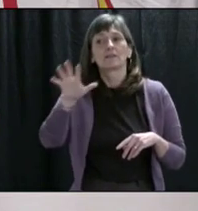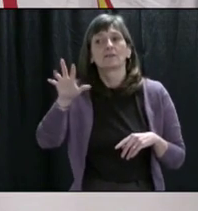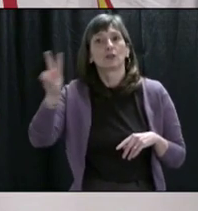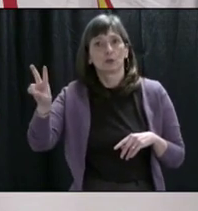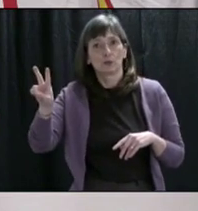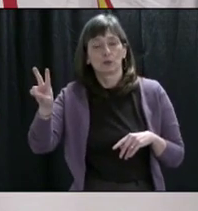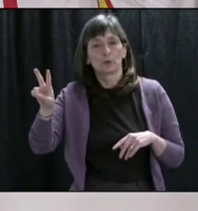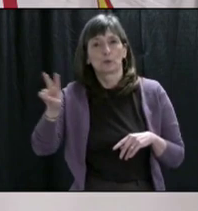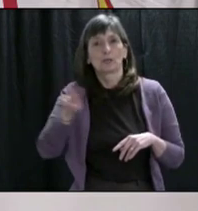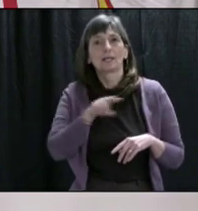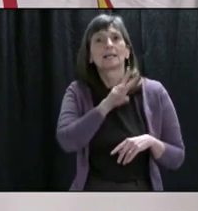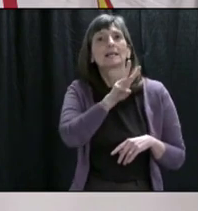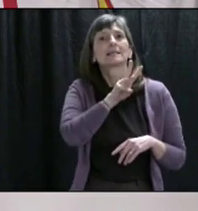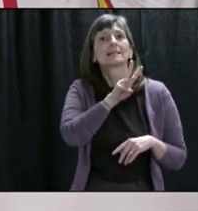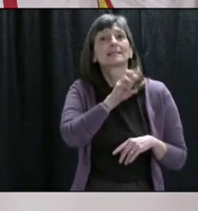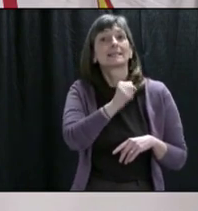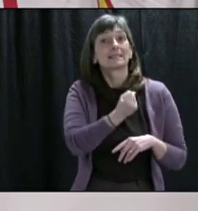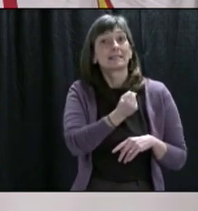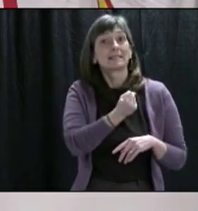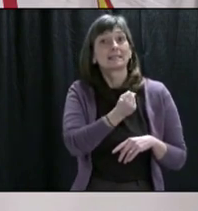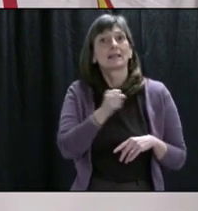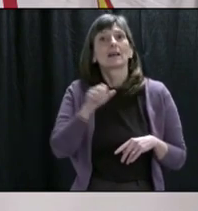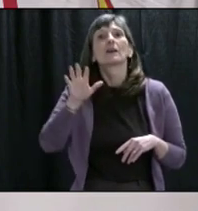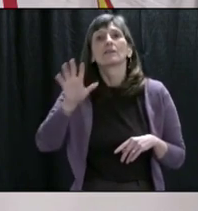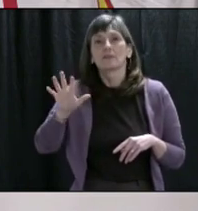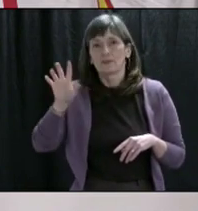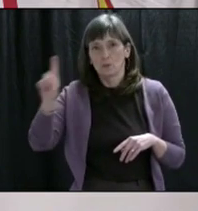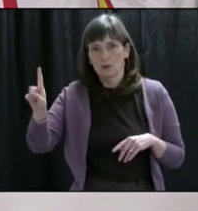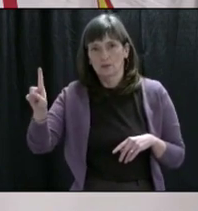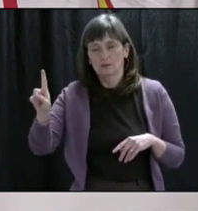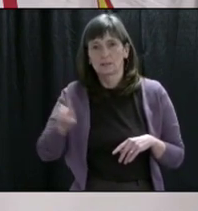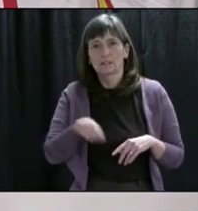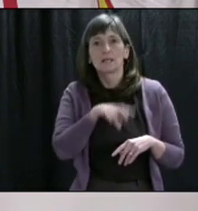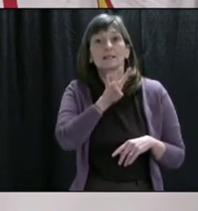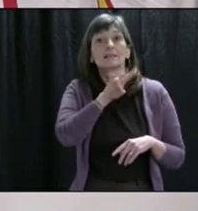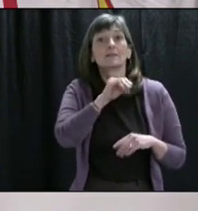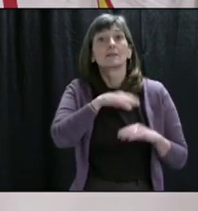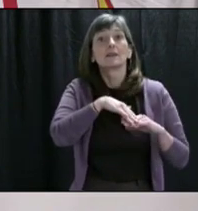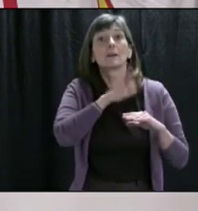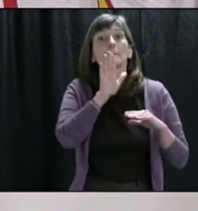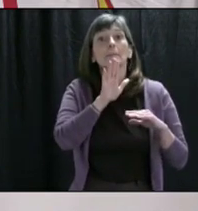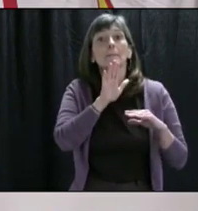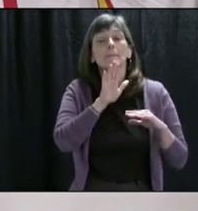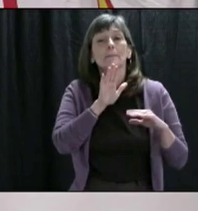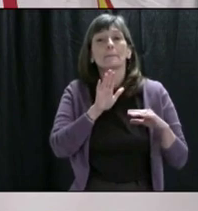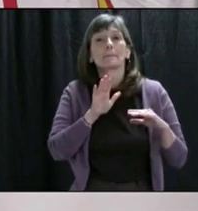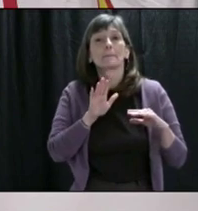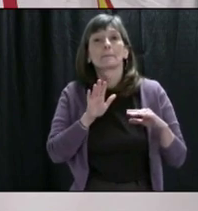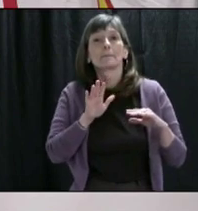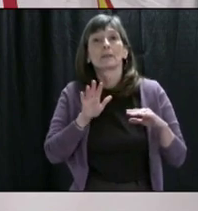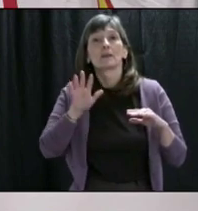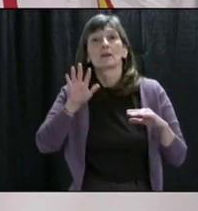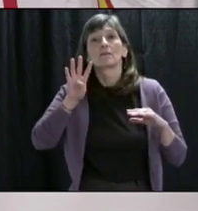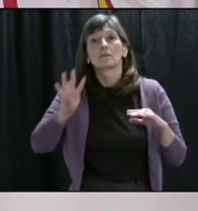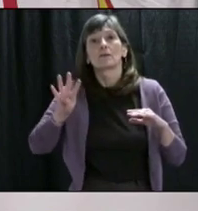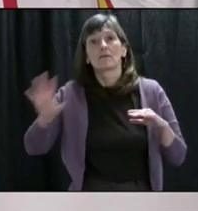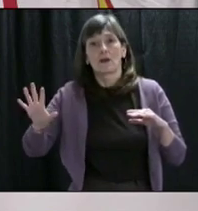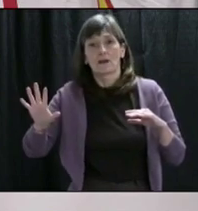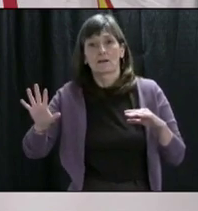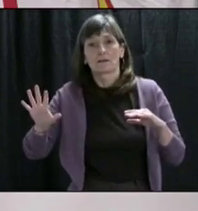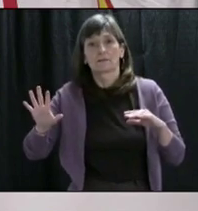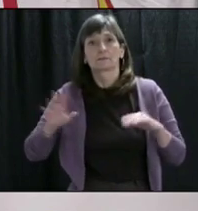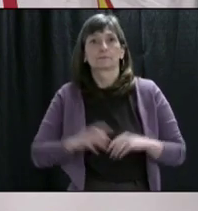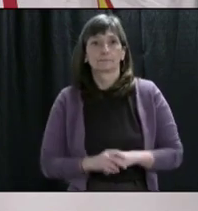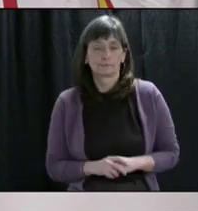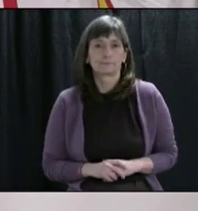59, 51 between 60 and 69, and 45 who are